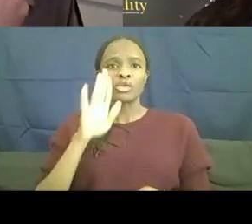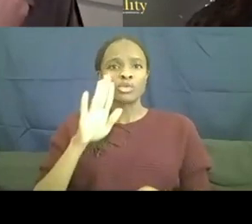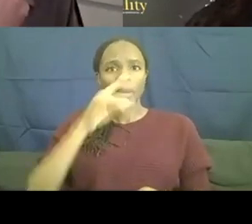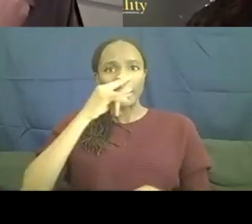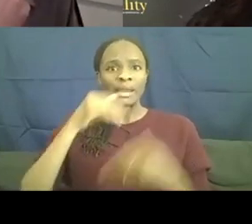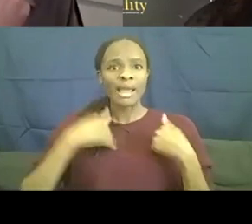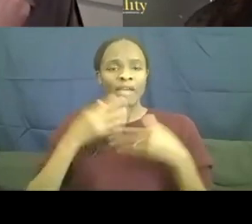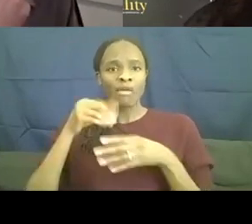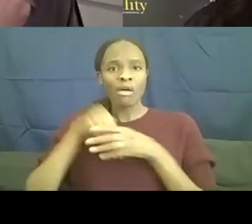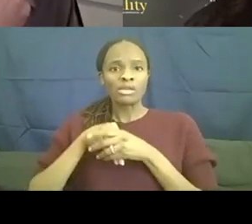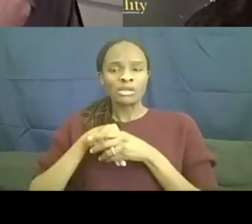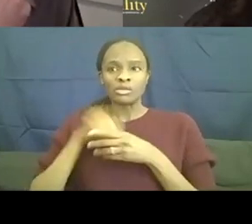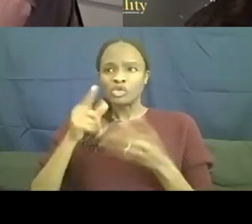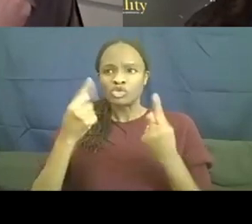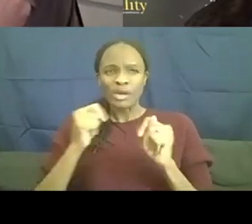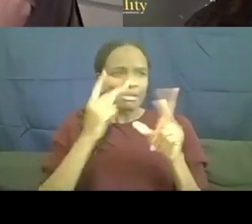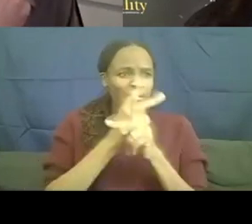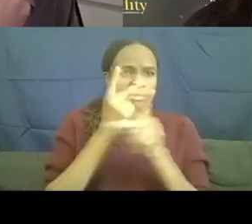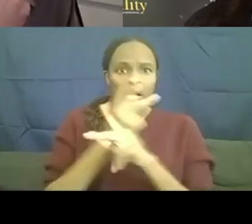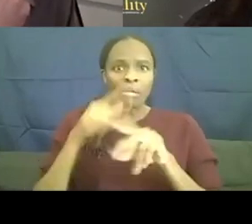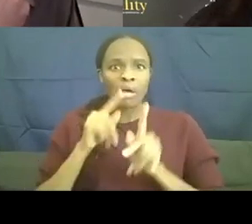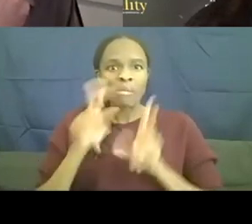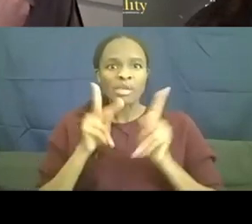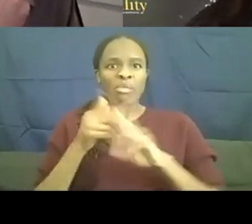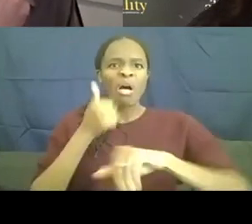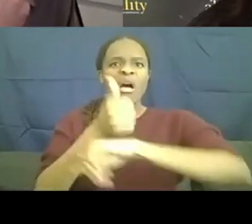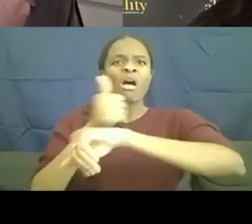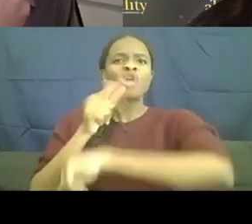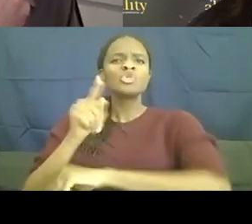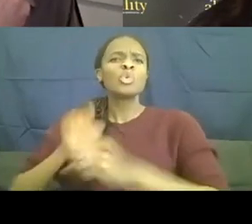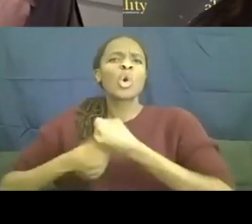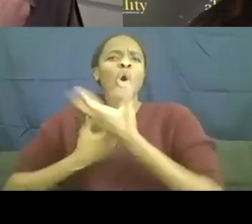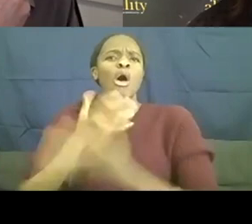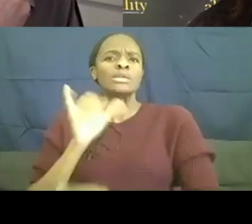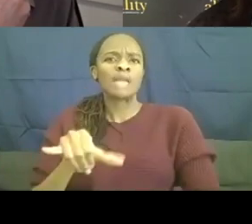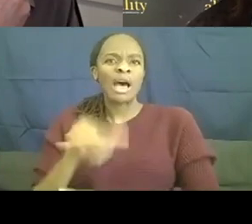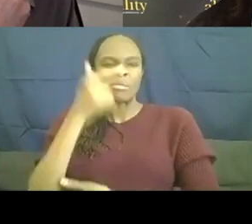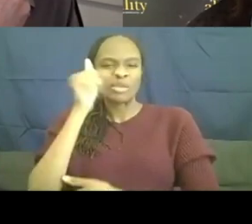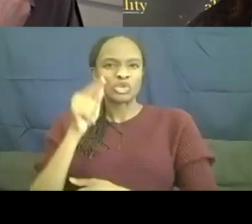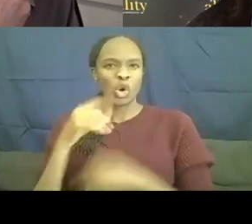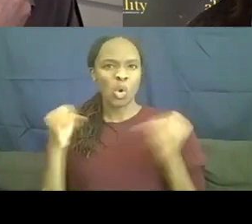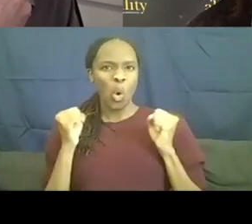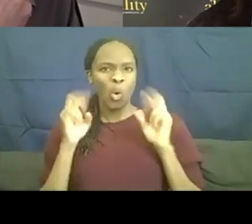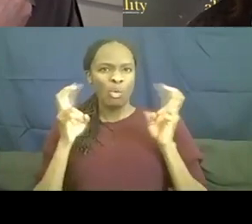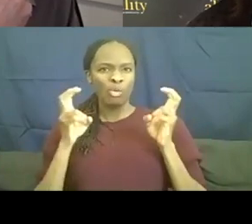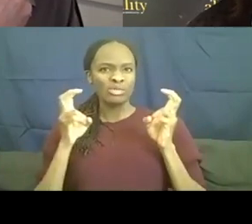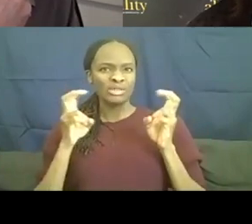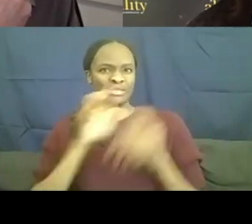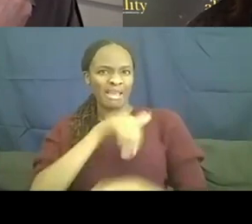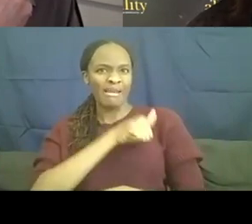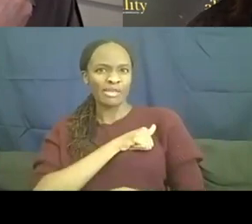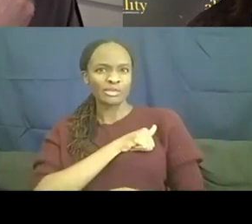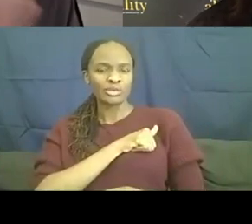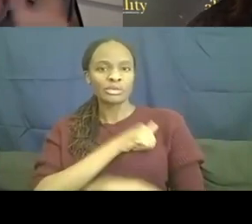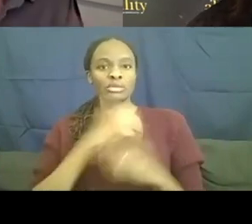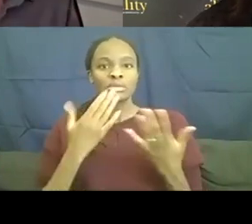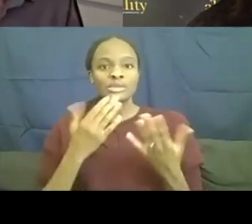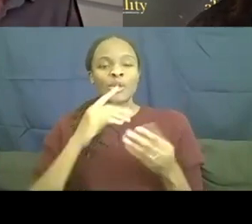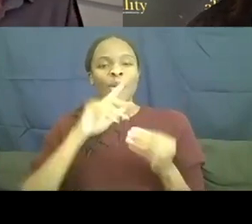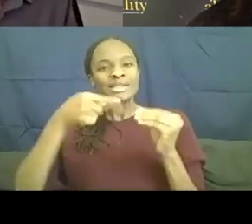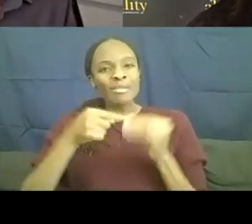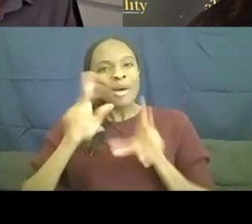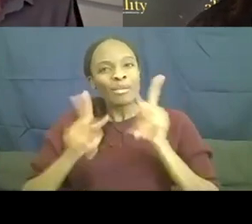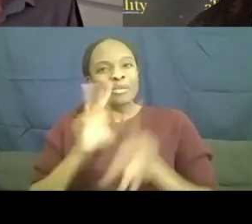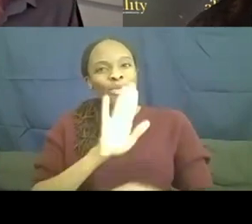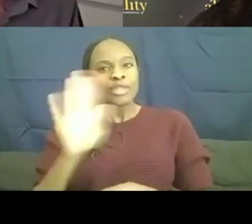path forward, but also being accused of being the cause of it. So we just decided that this was about people's experiences and we